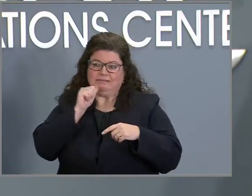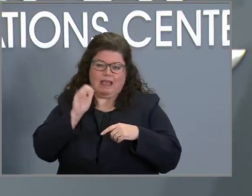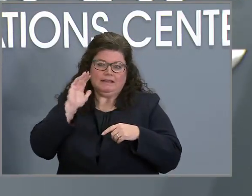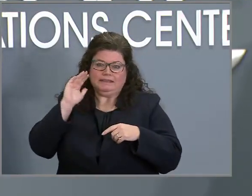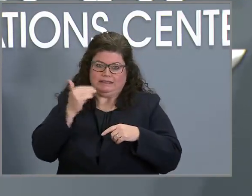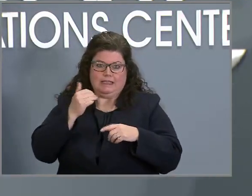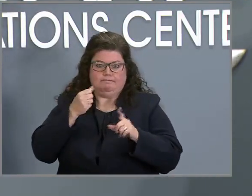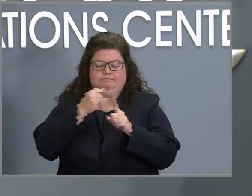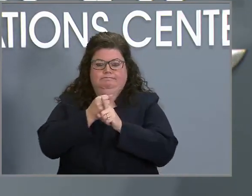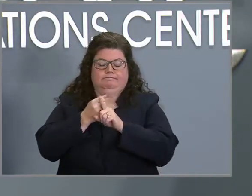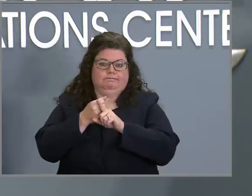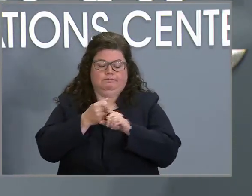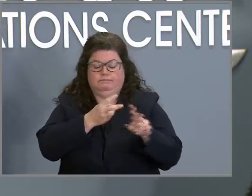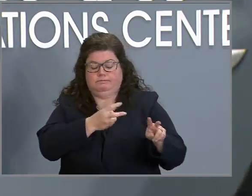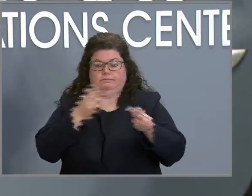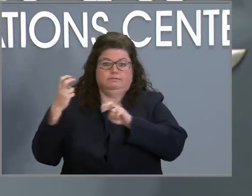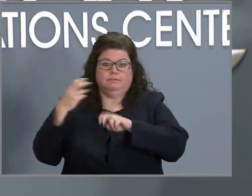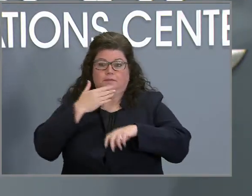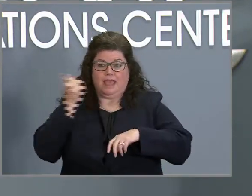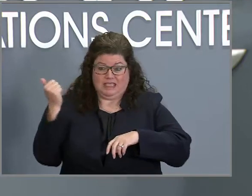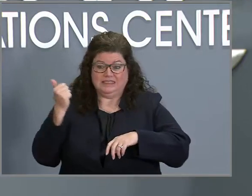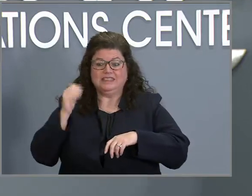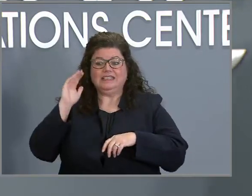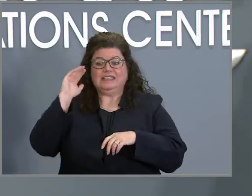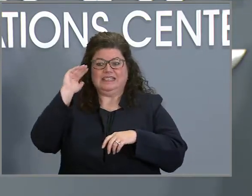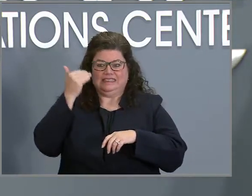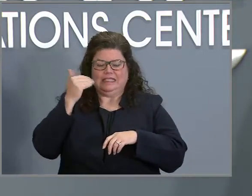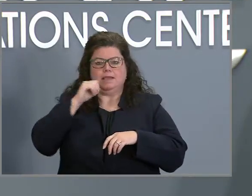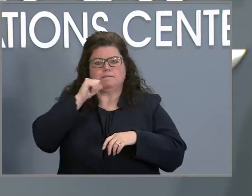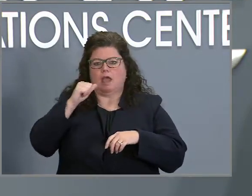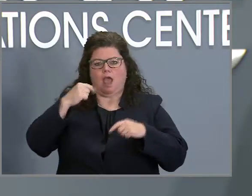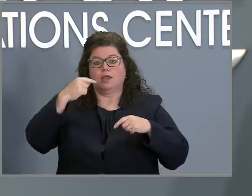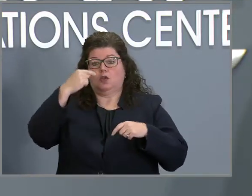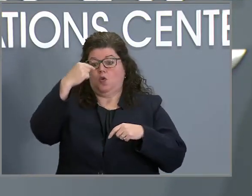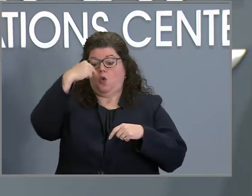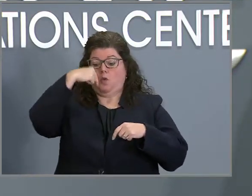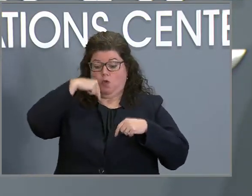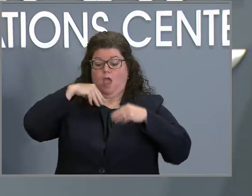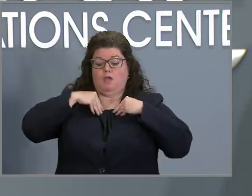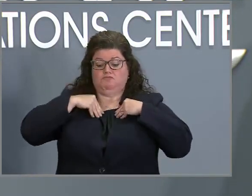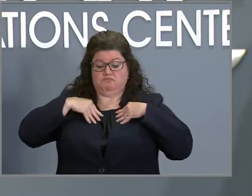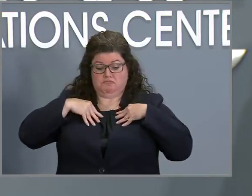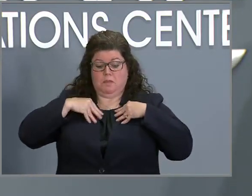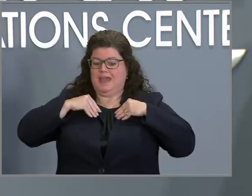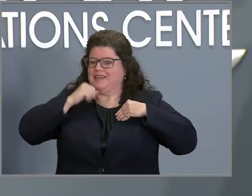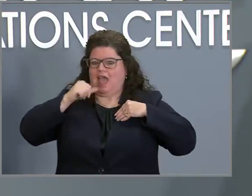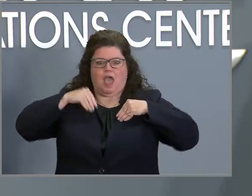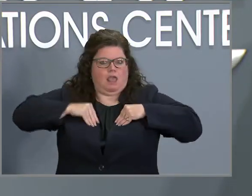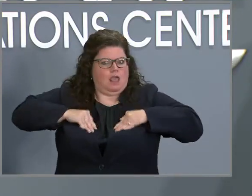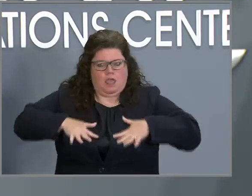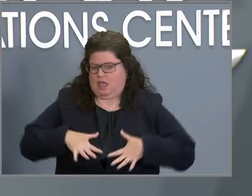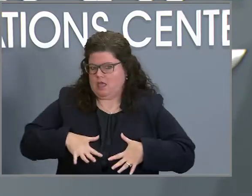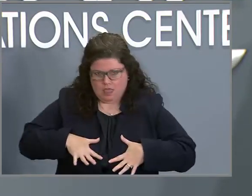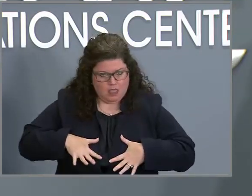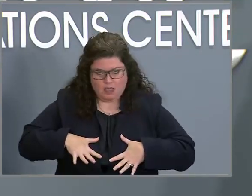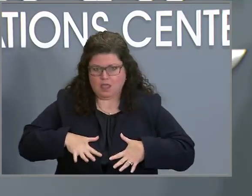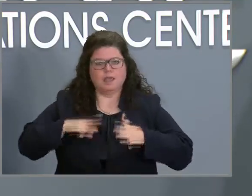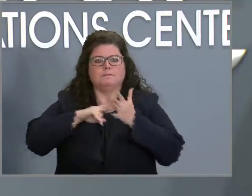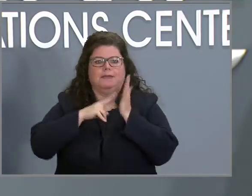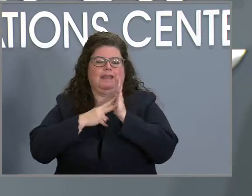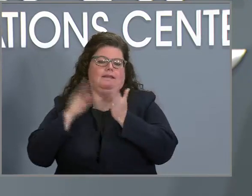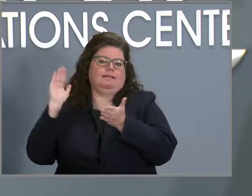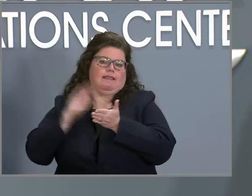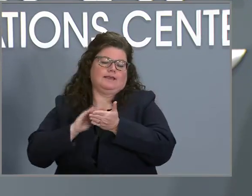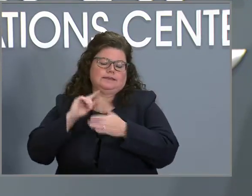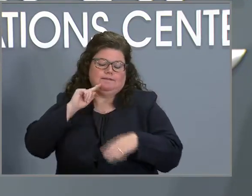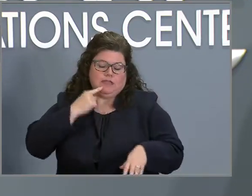likely to infect your upper respiratory tract as opposed to go deep into your lungs. So that is something that we are continue to get more information on, see more data on. But